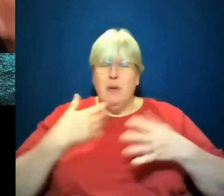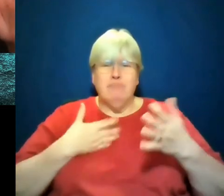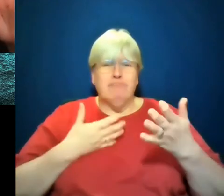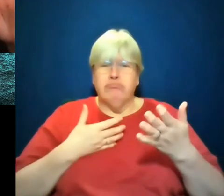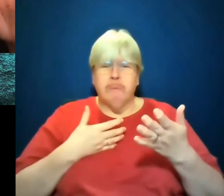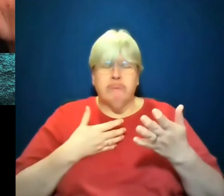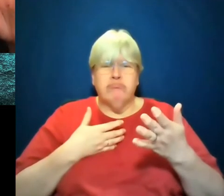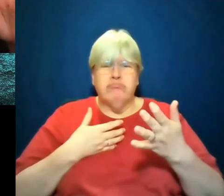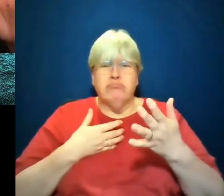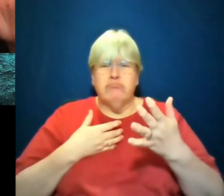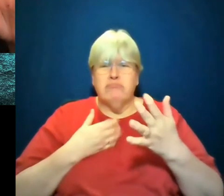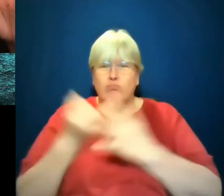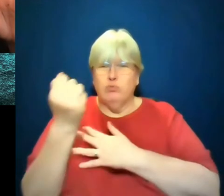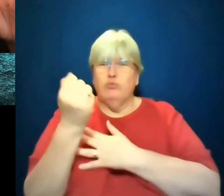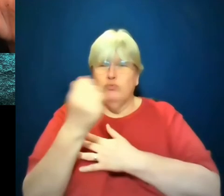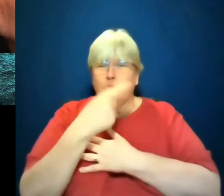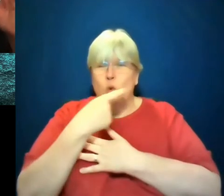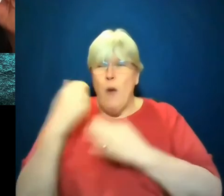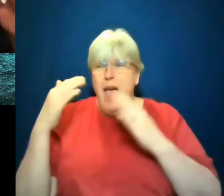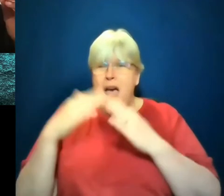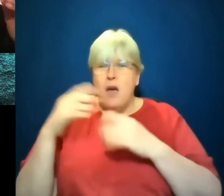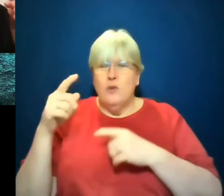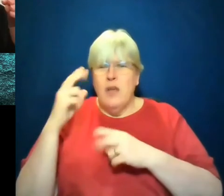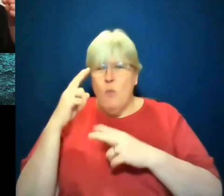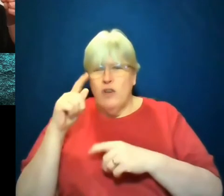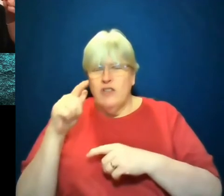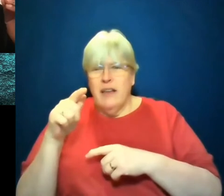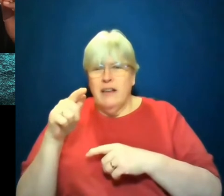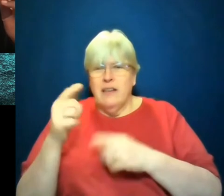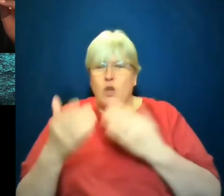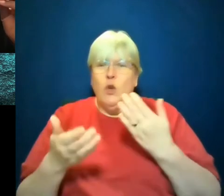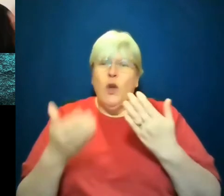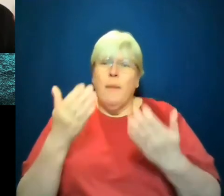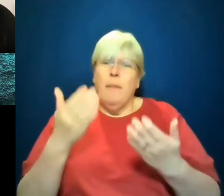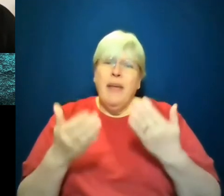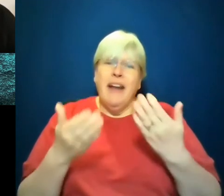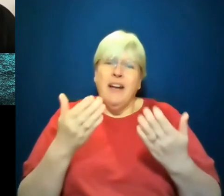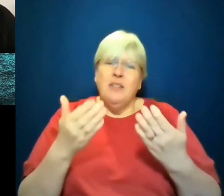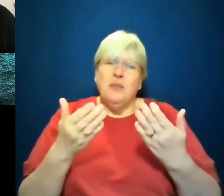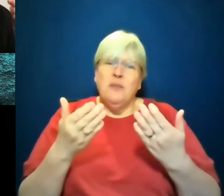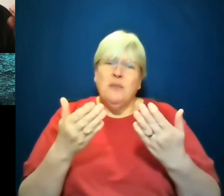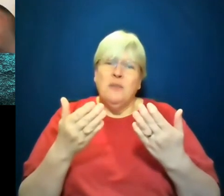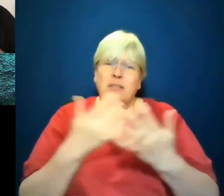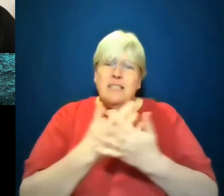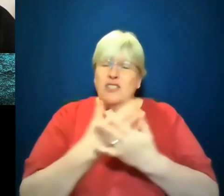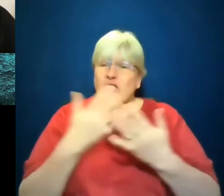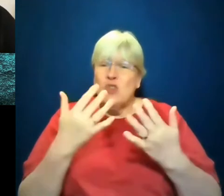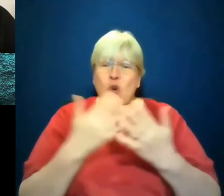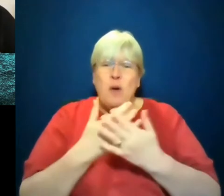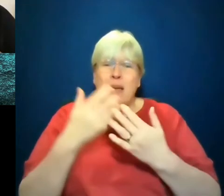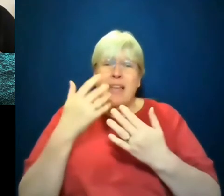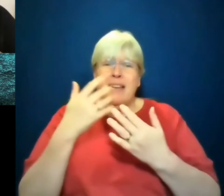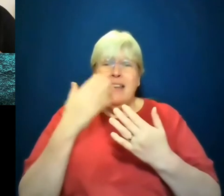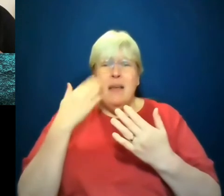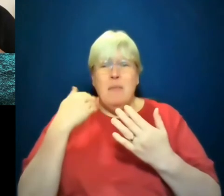was watching it. When you compare it to so many black folks being killed in their own